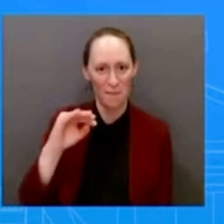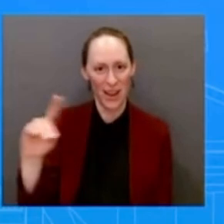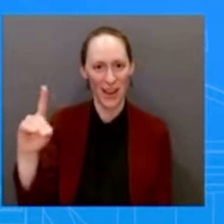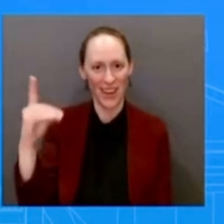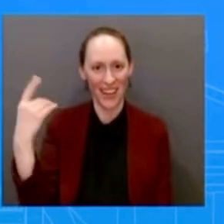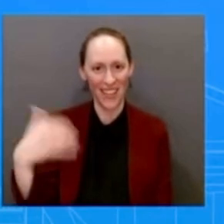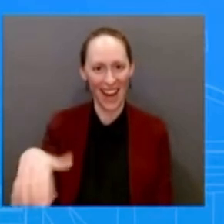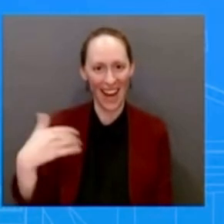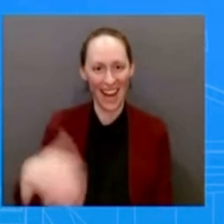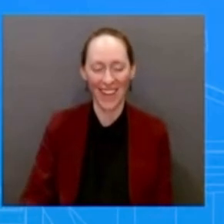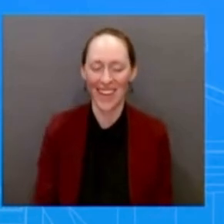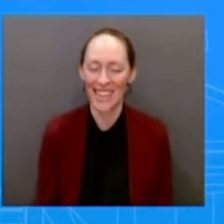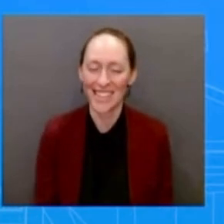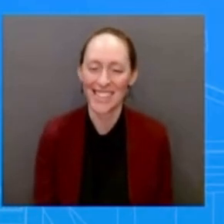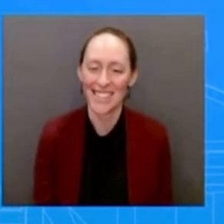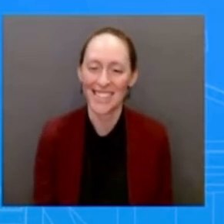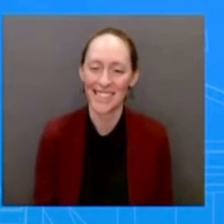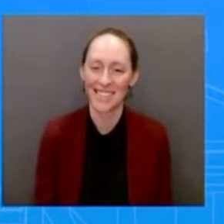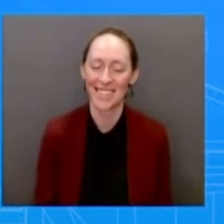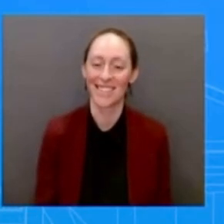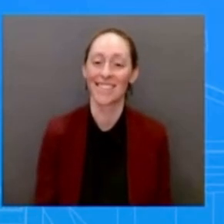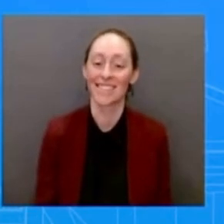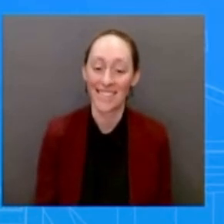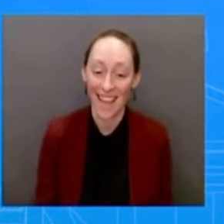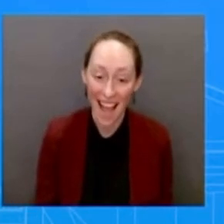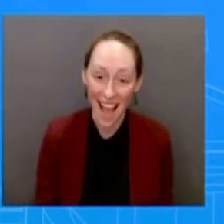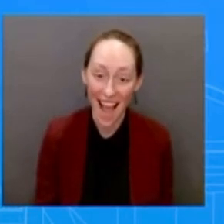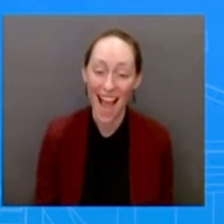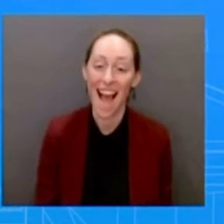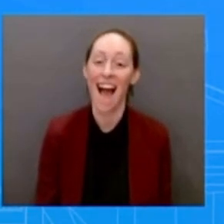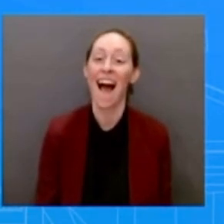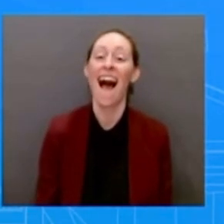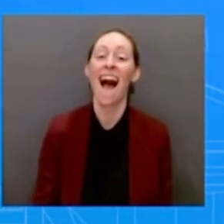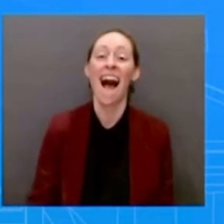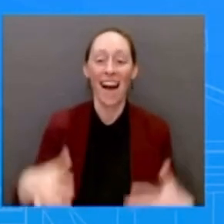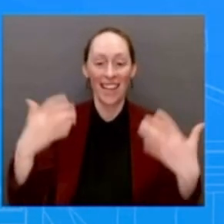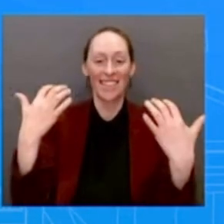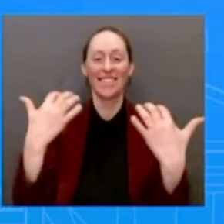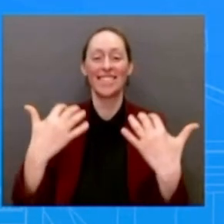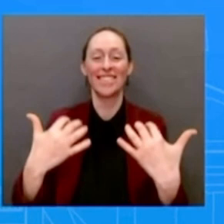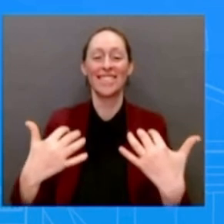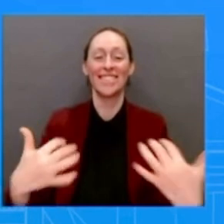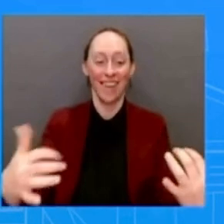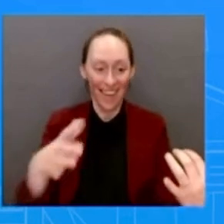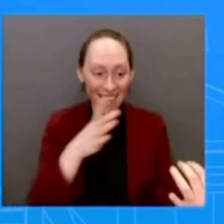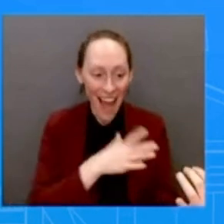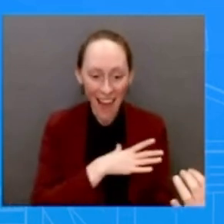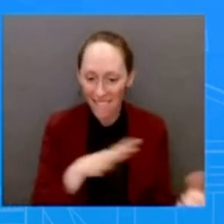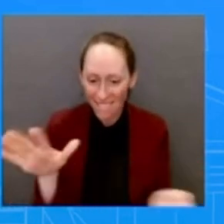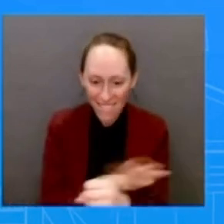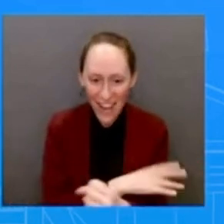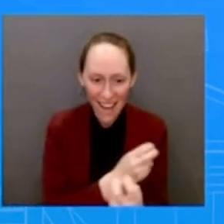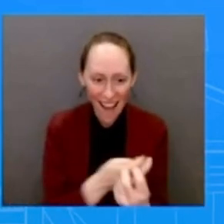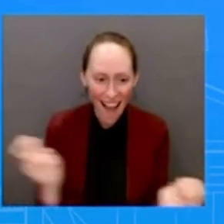The ladies in the front row. Oh my gosh. So then I'll just start in the back then.